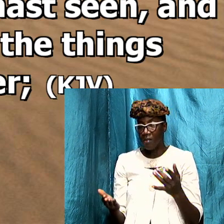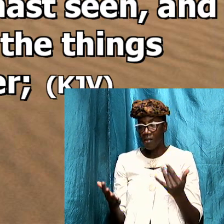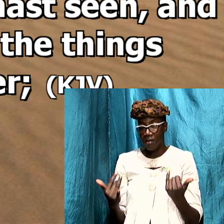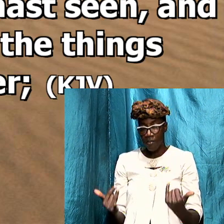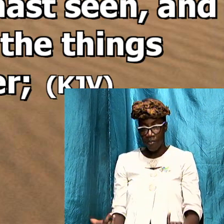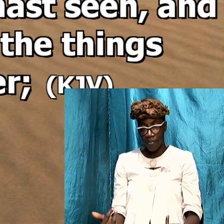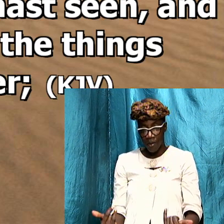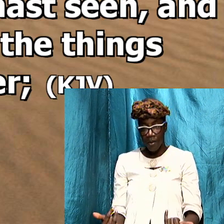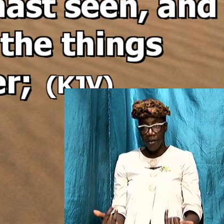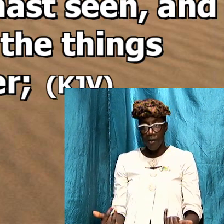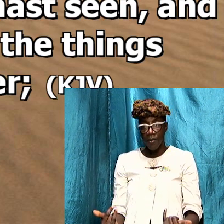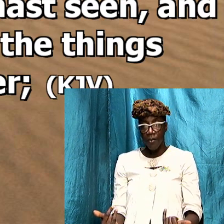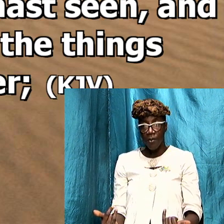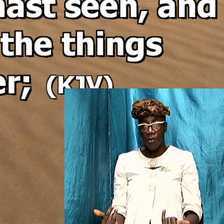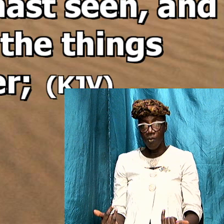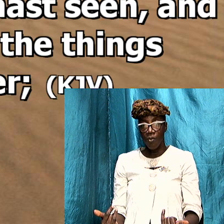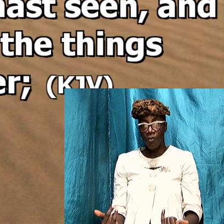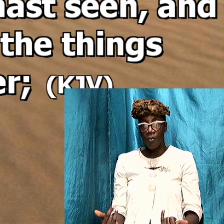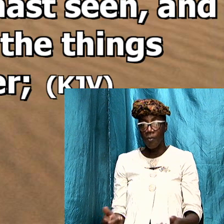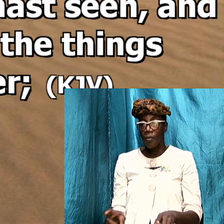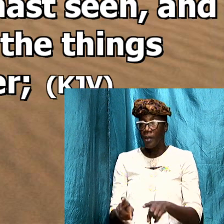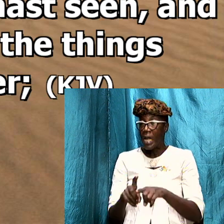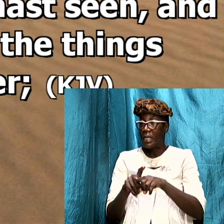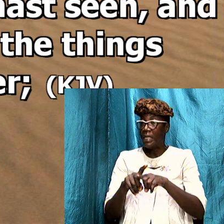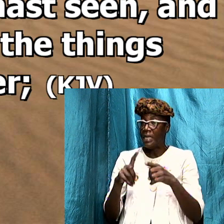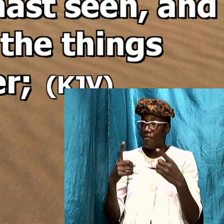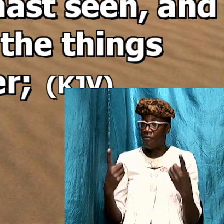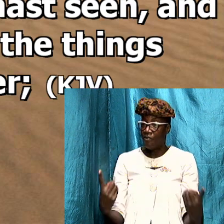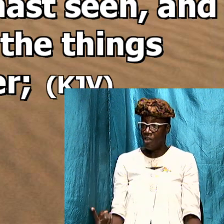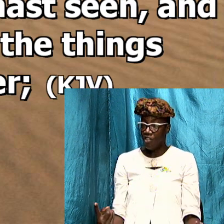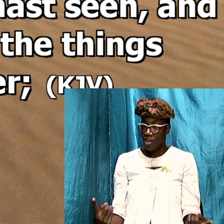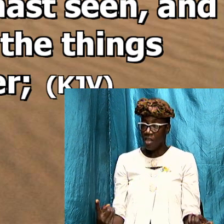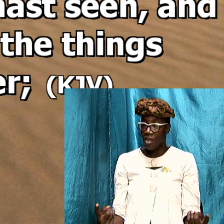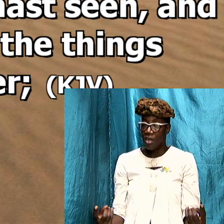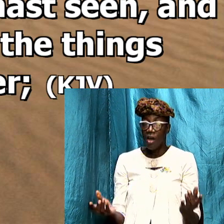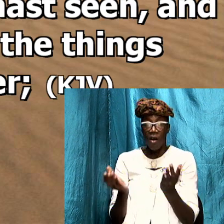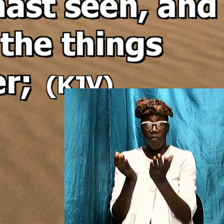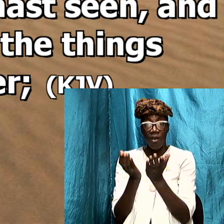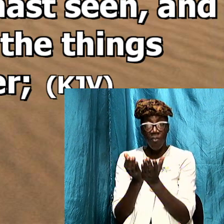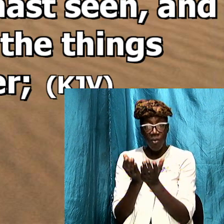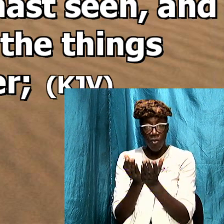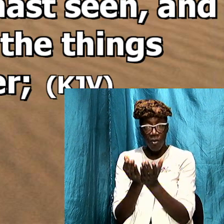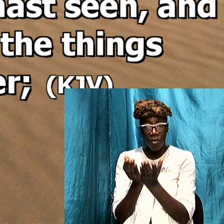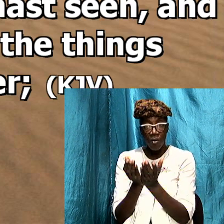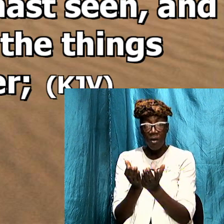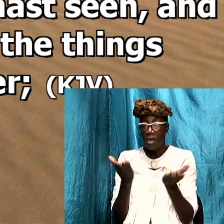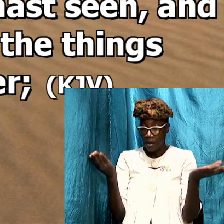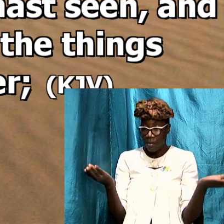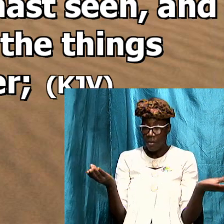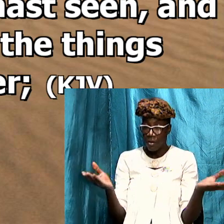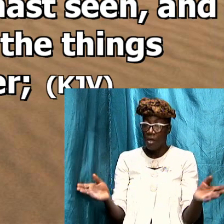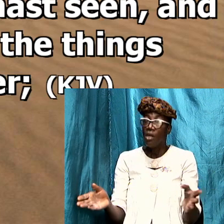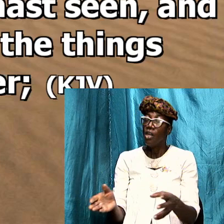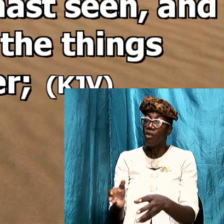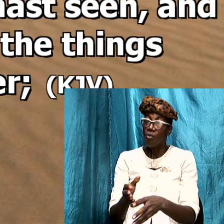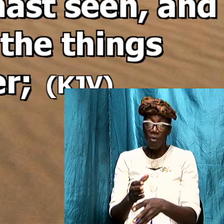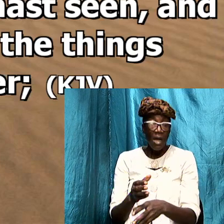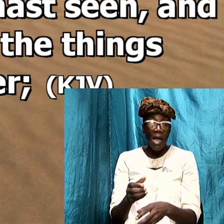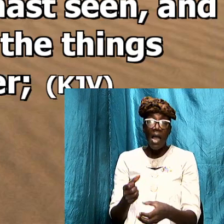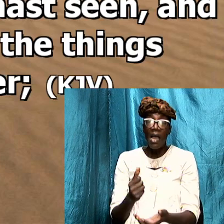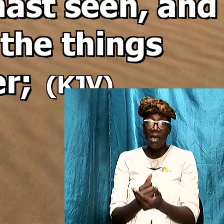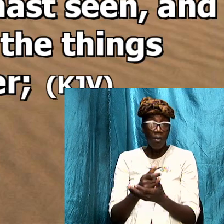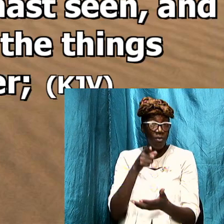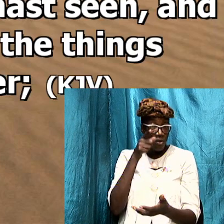so we are looking at the division of the book and this holds the key to understanding